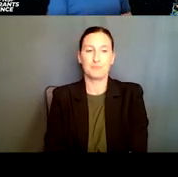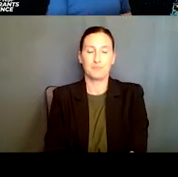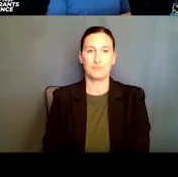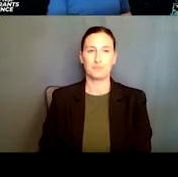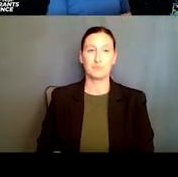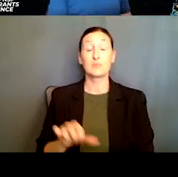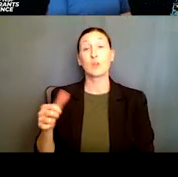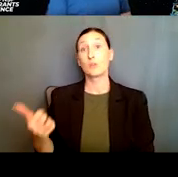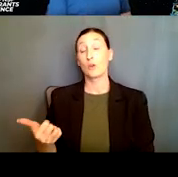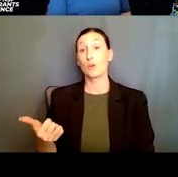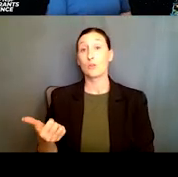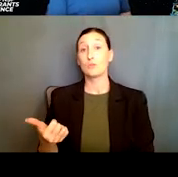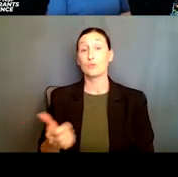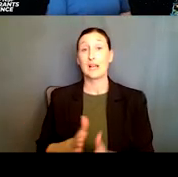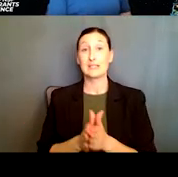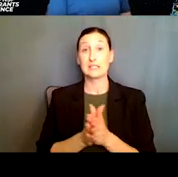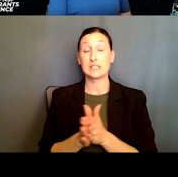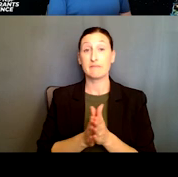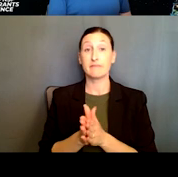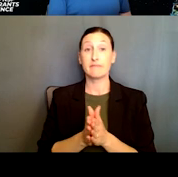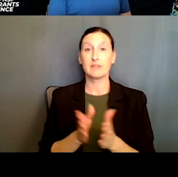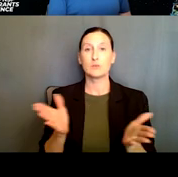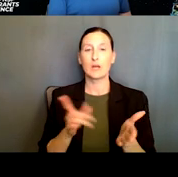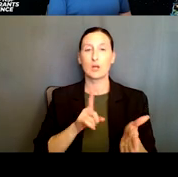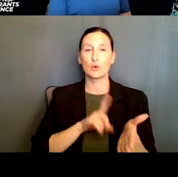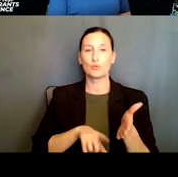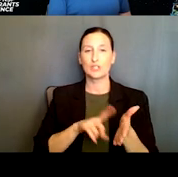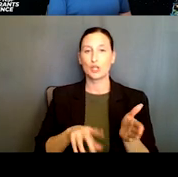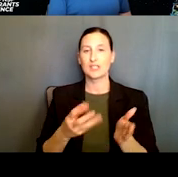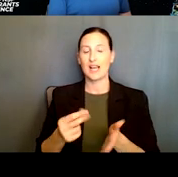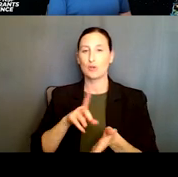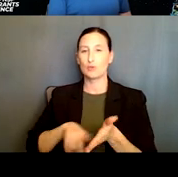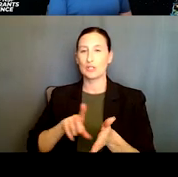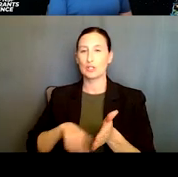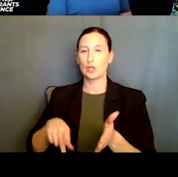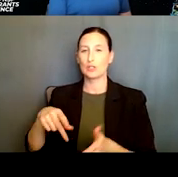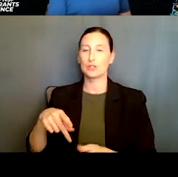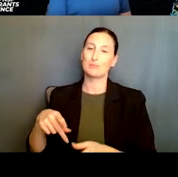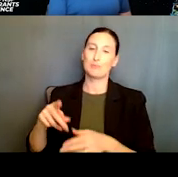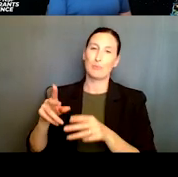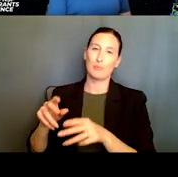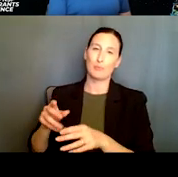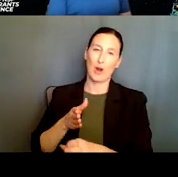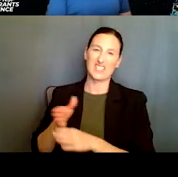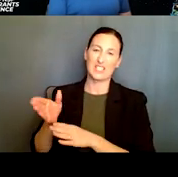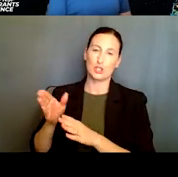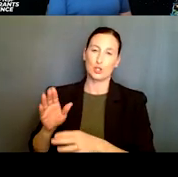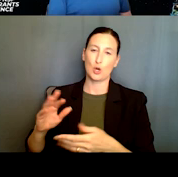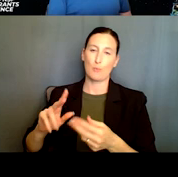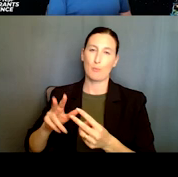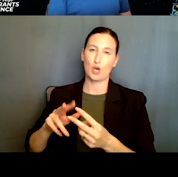Another initiative is the research and research practitioner partnership. So this, the idea here is